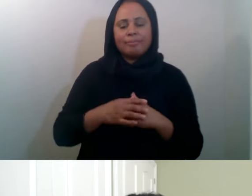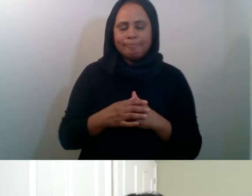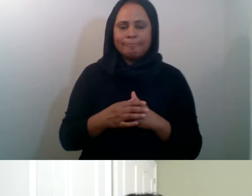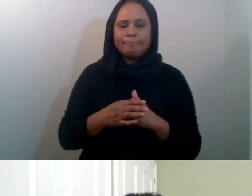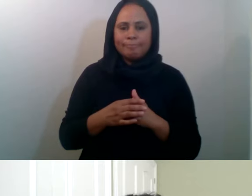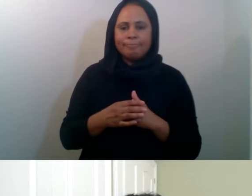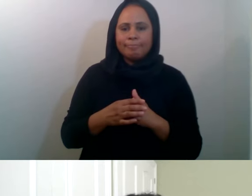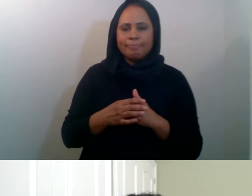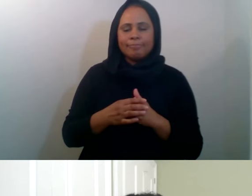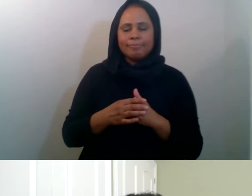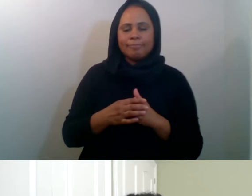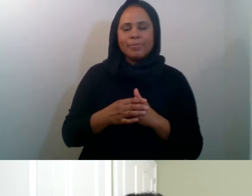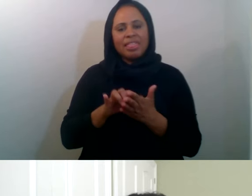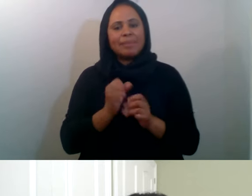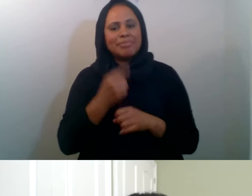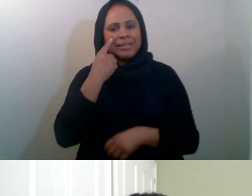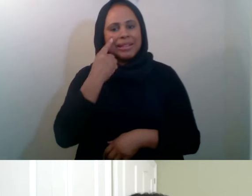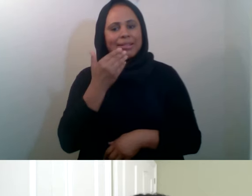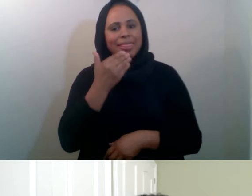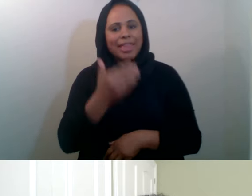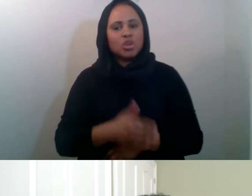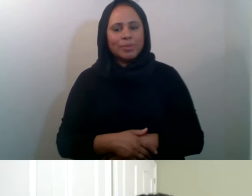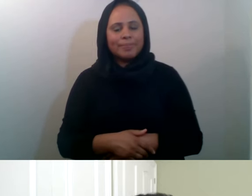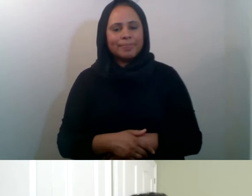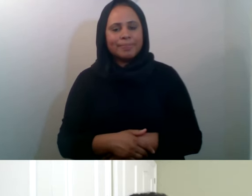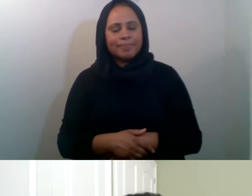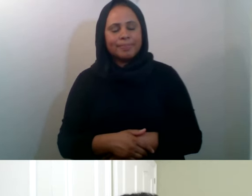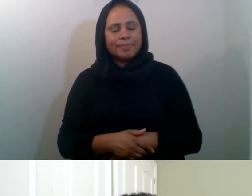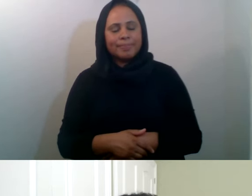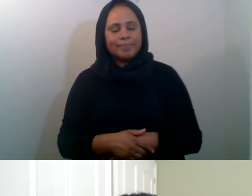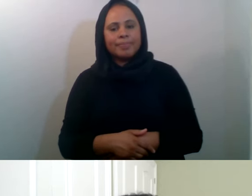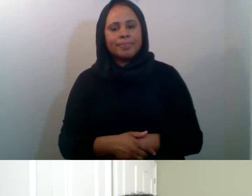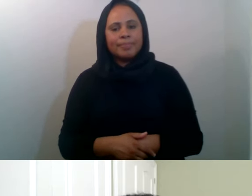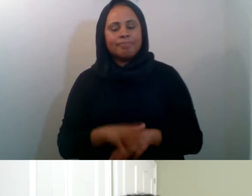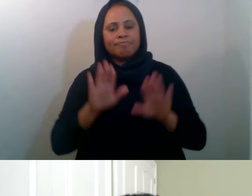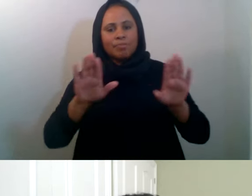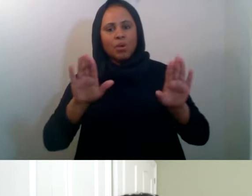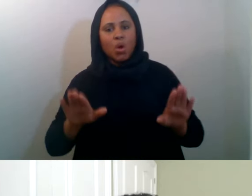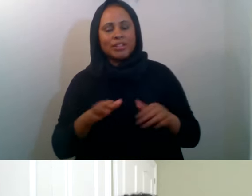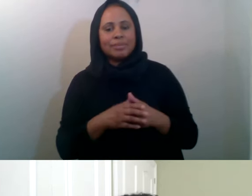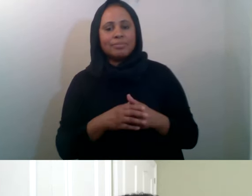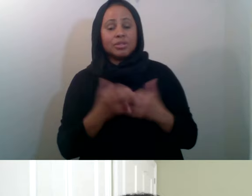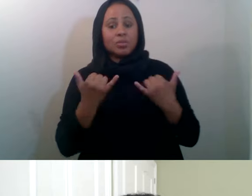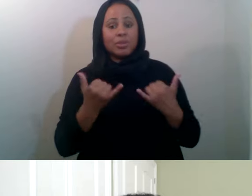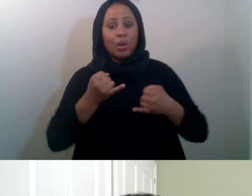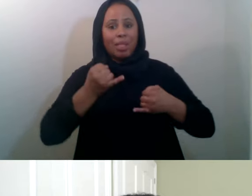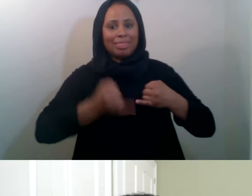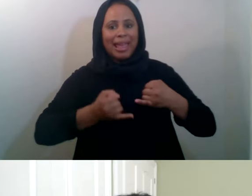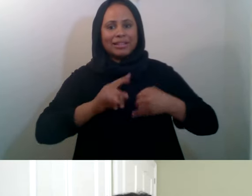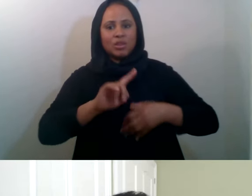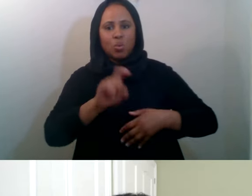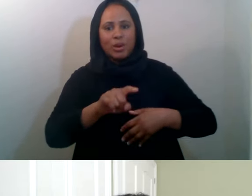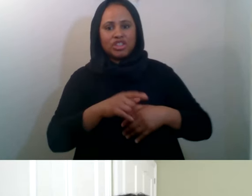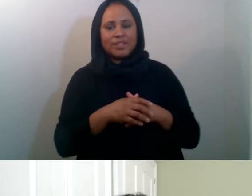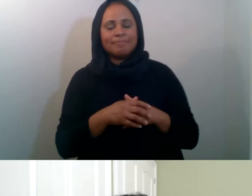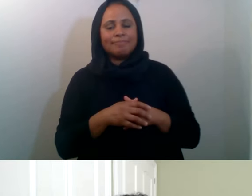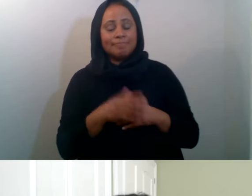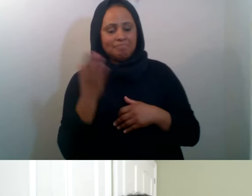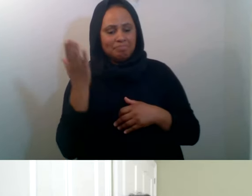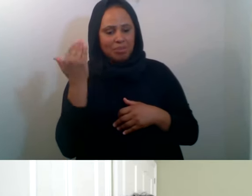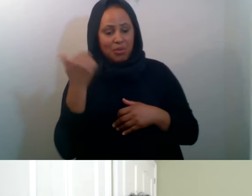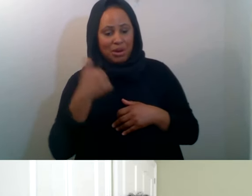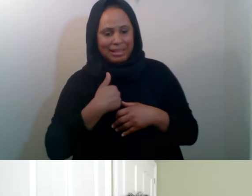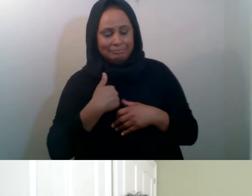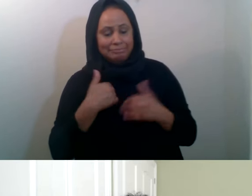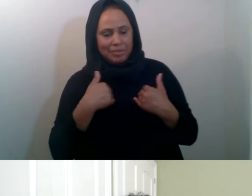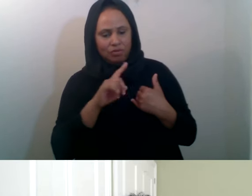That makes sense. That makes sense. Thank you for answering. Um, awesome. So we'll hop into our last question that we have for the question that I had for you guys. And if any